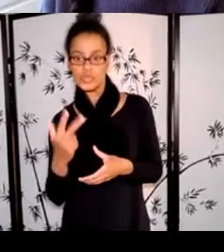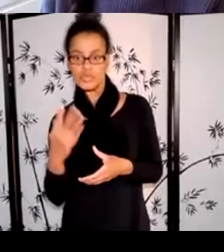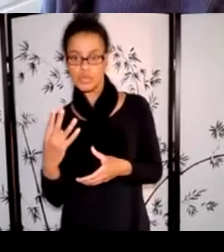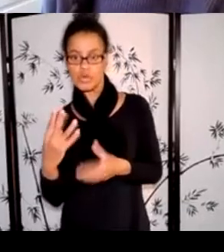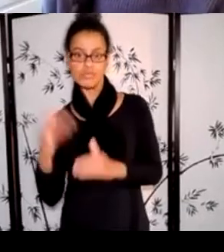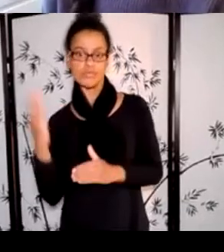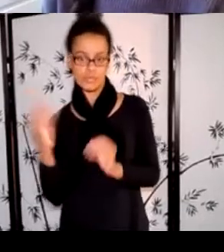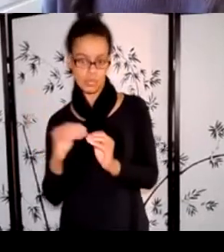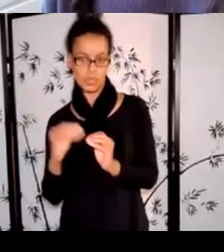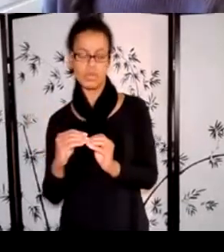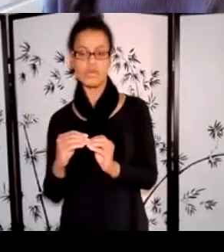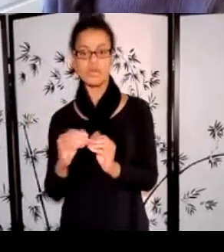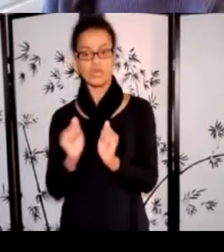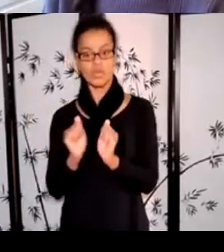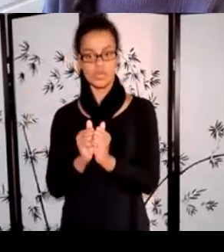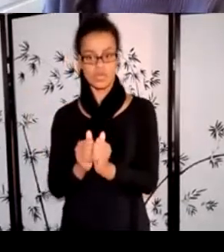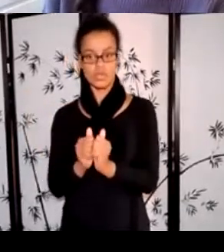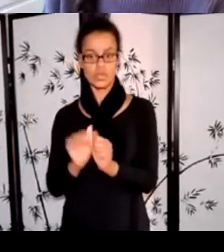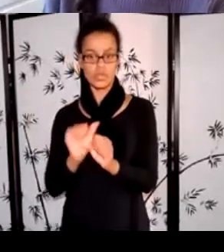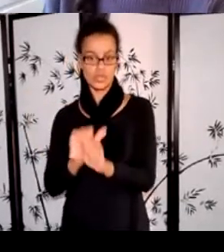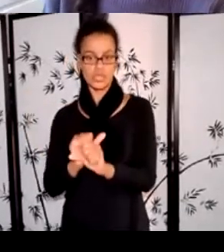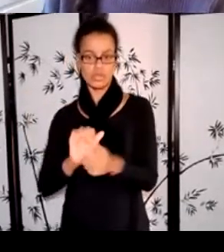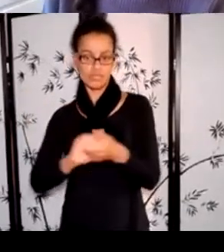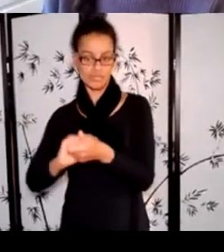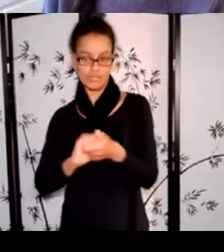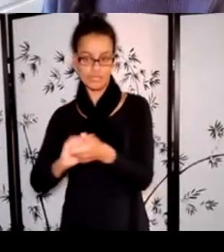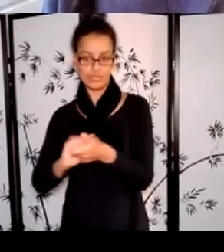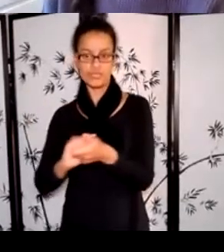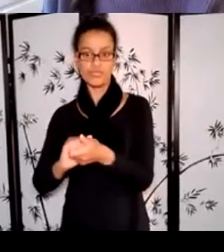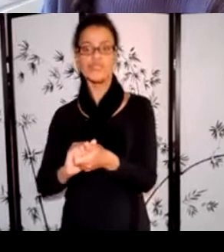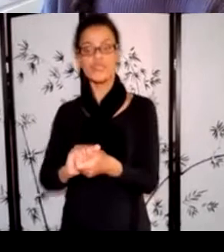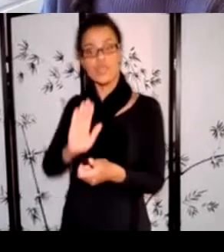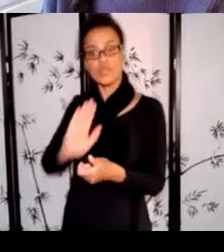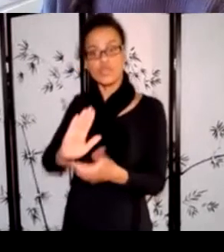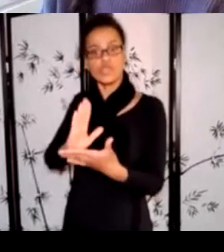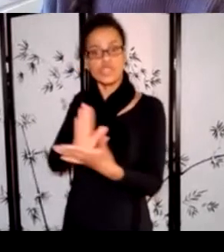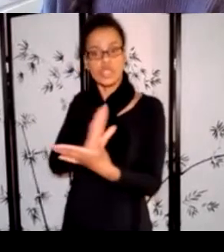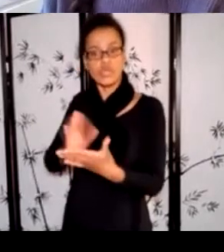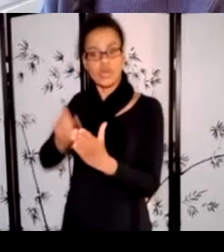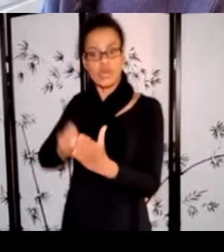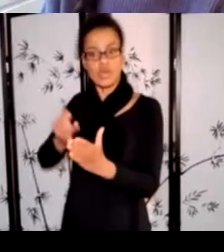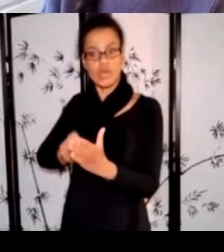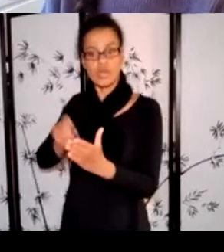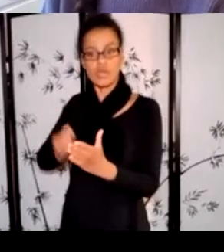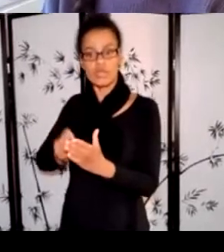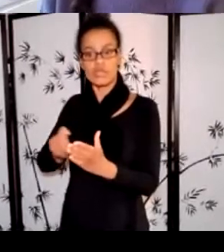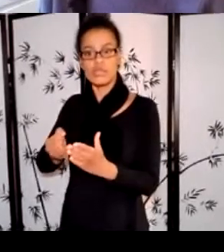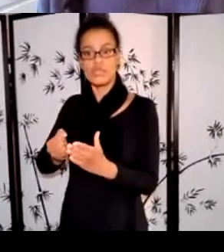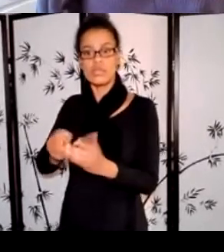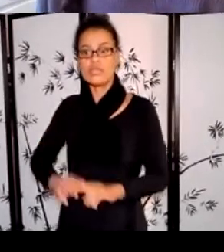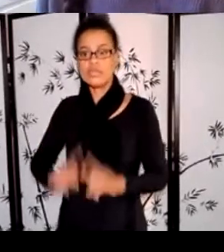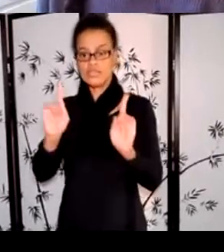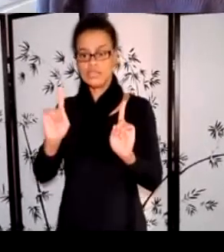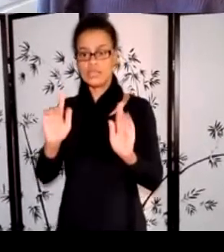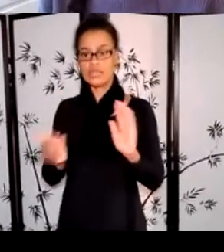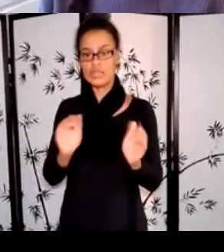who have a shared artistic practice that is distinct from their own individual artistic practices. Collectives need to define